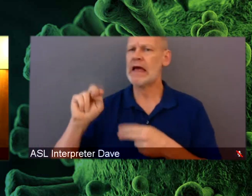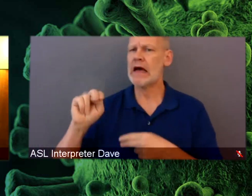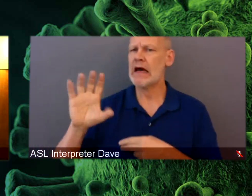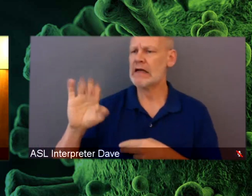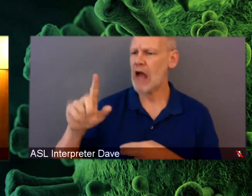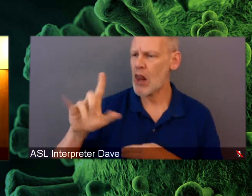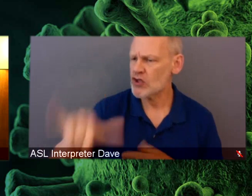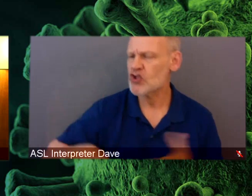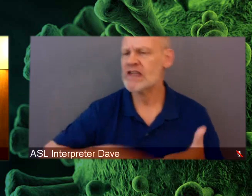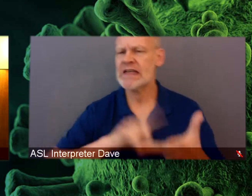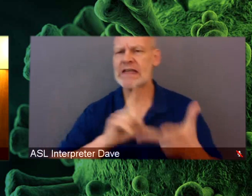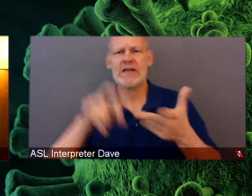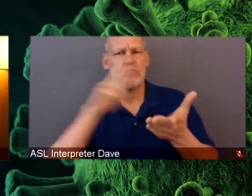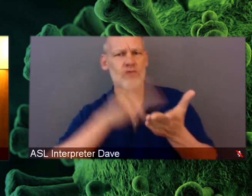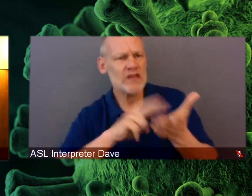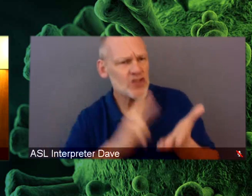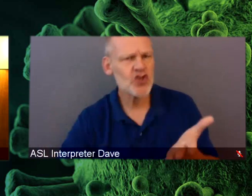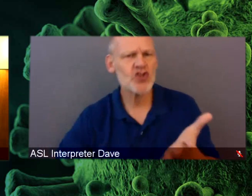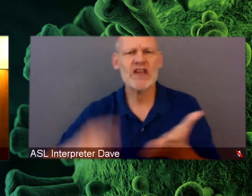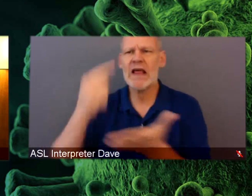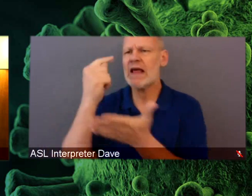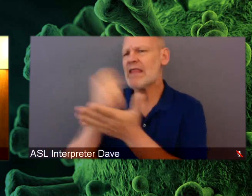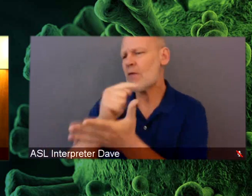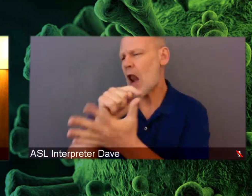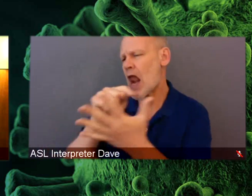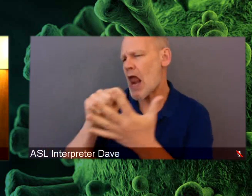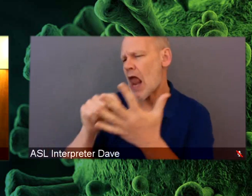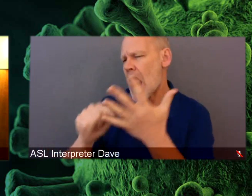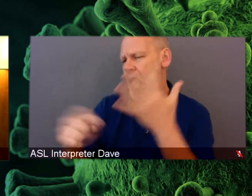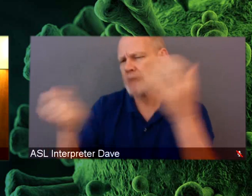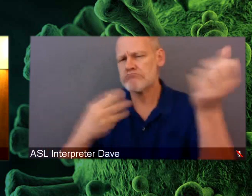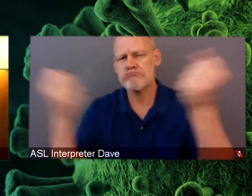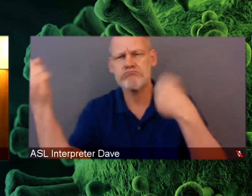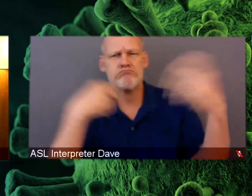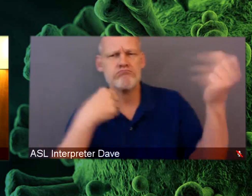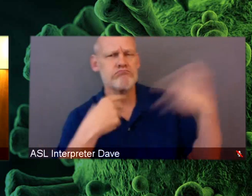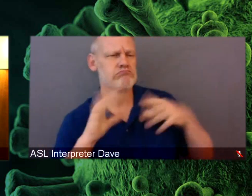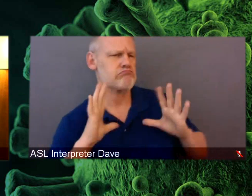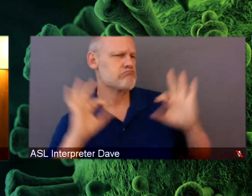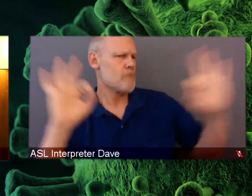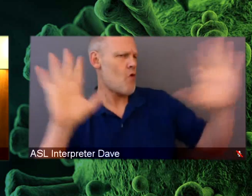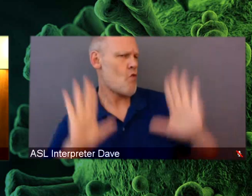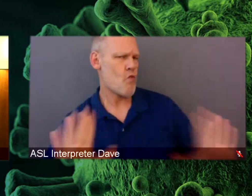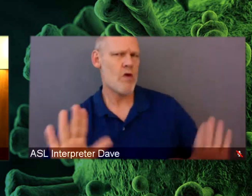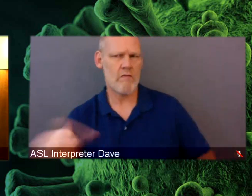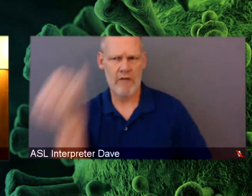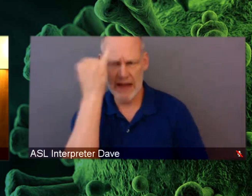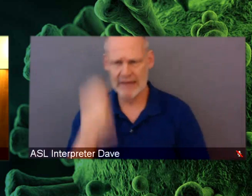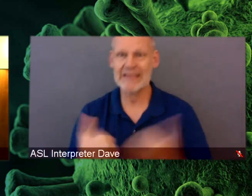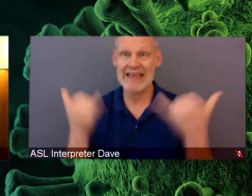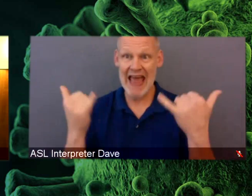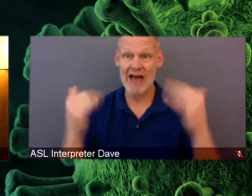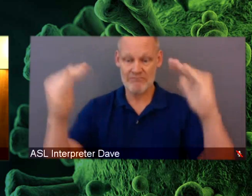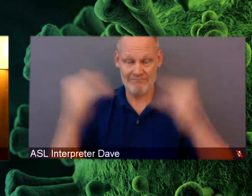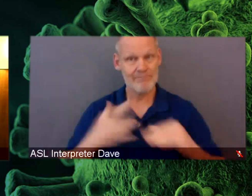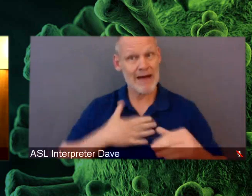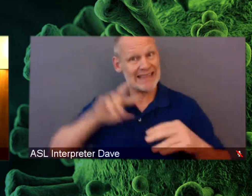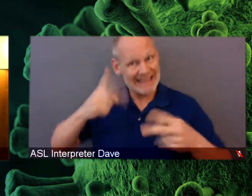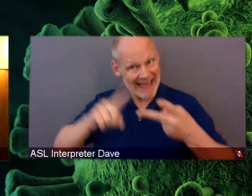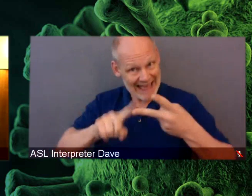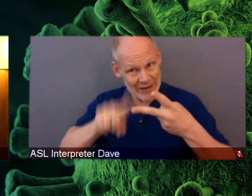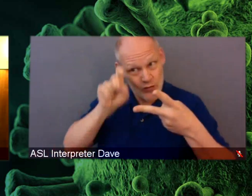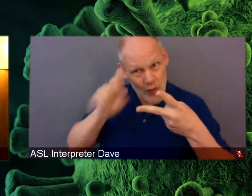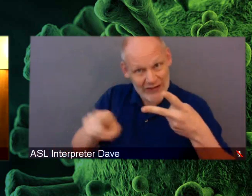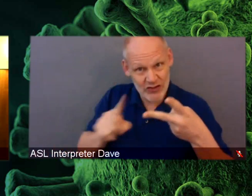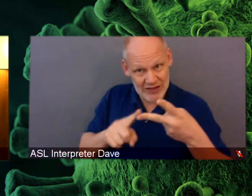oncogene directed therapies, coming up with some really great scientific ideas. When I turned the question around and said, Okay, if